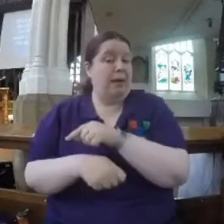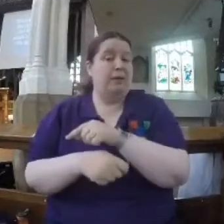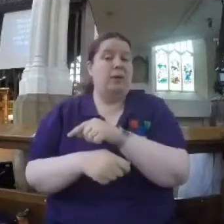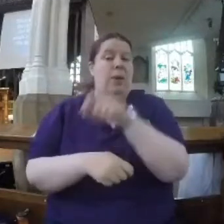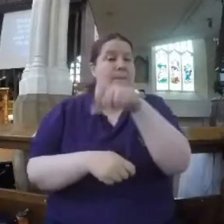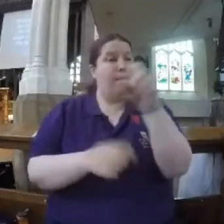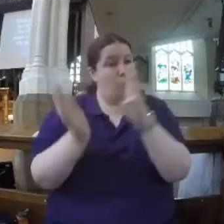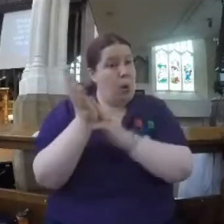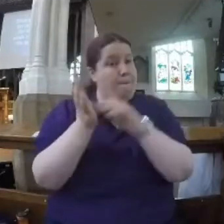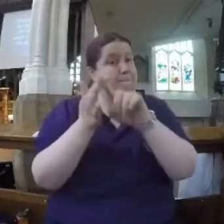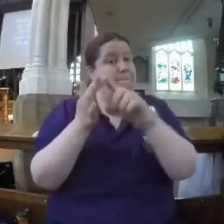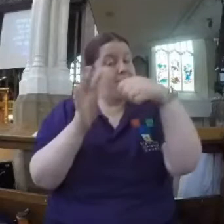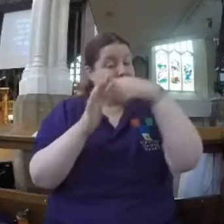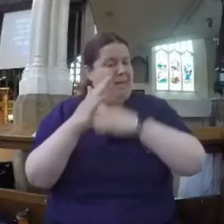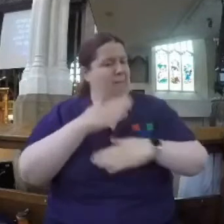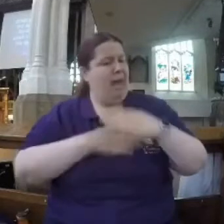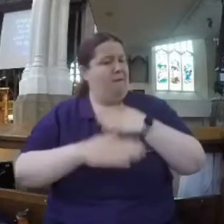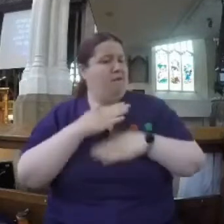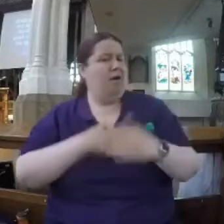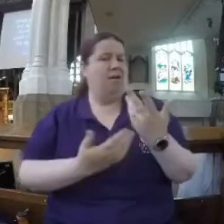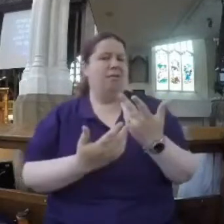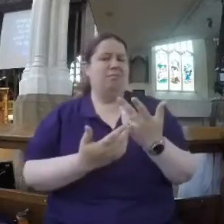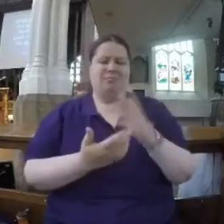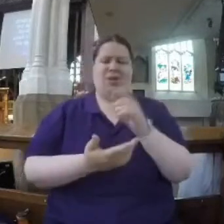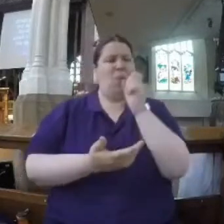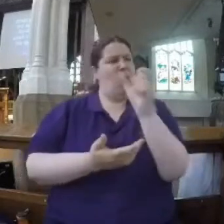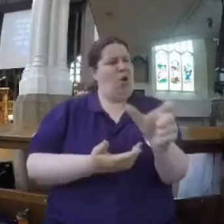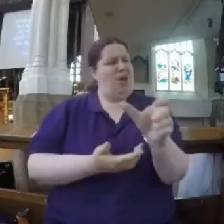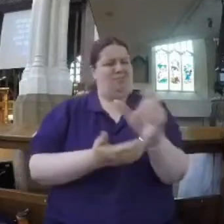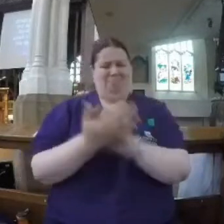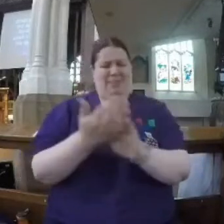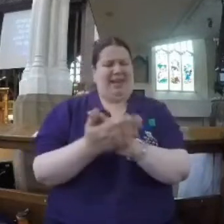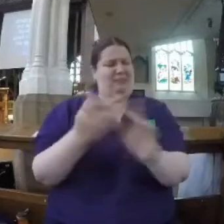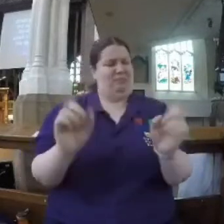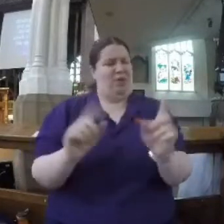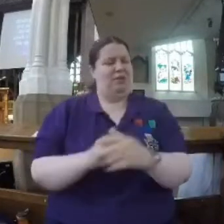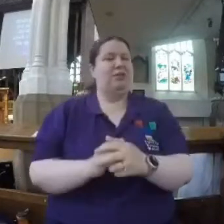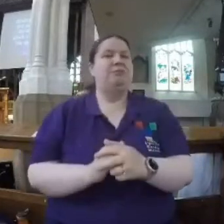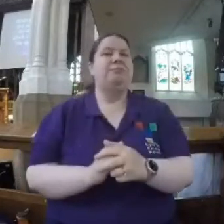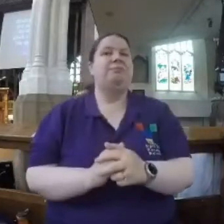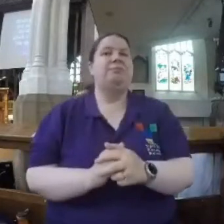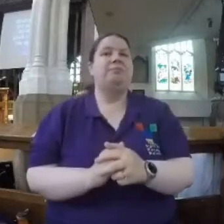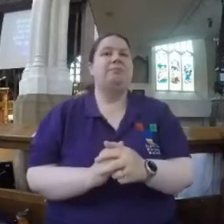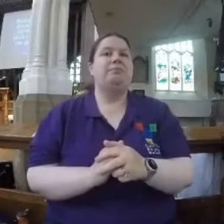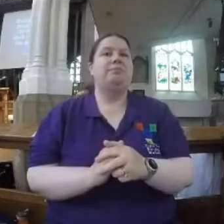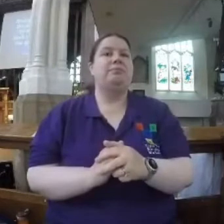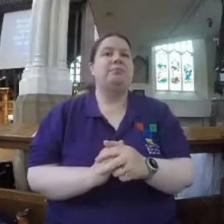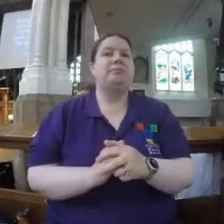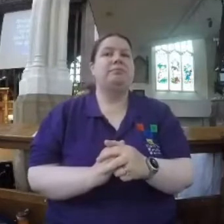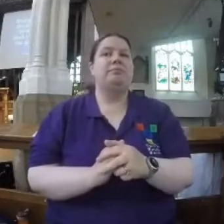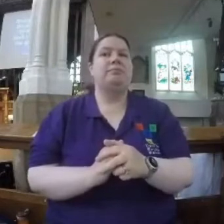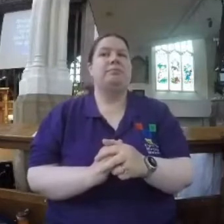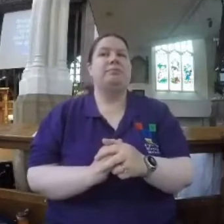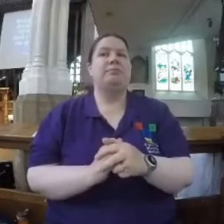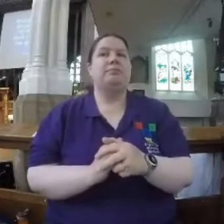shall inherit the earth. But what does that word meek mean? I should just say incidentally, I'm not looking particularly